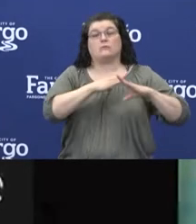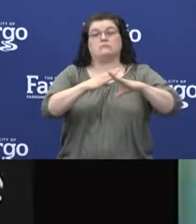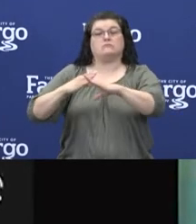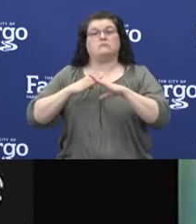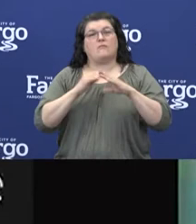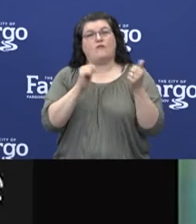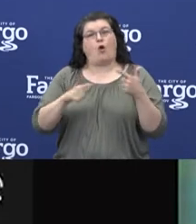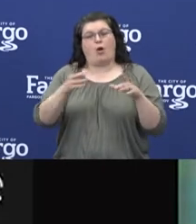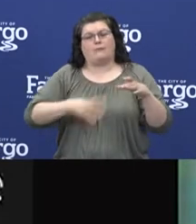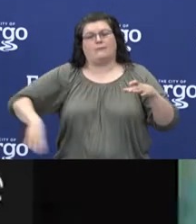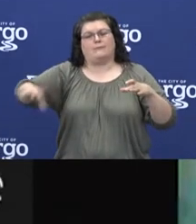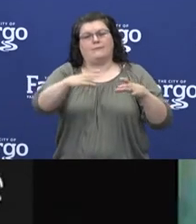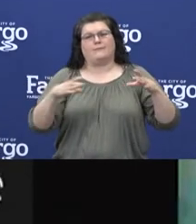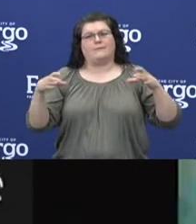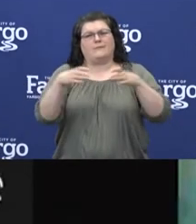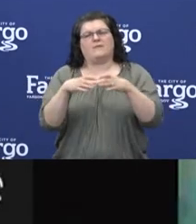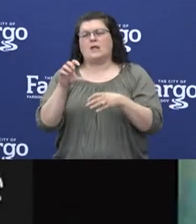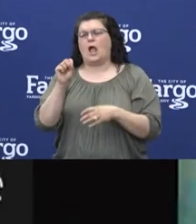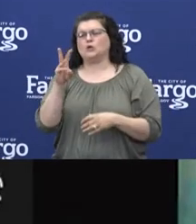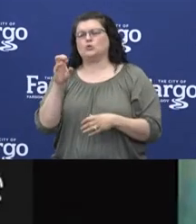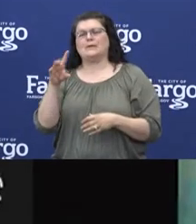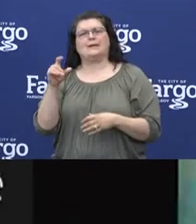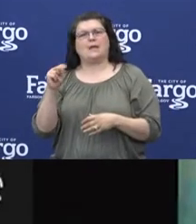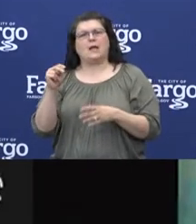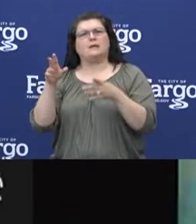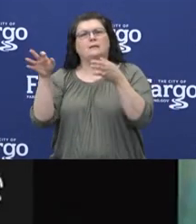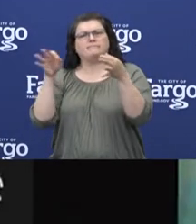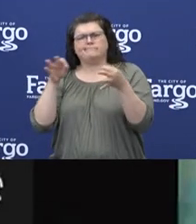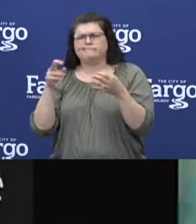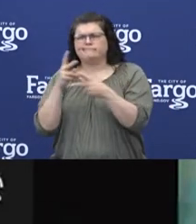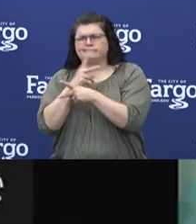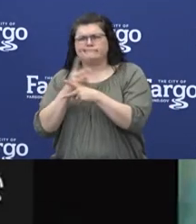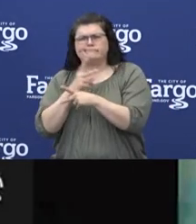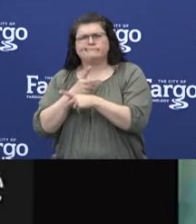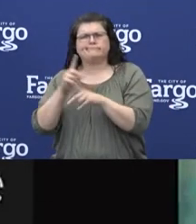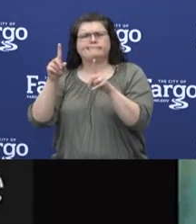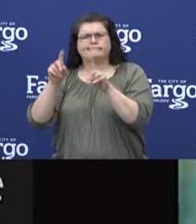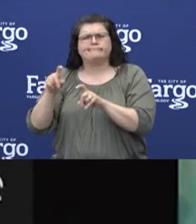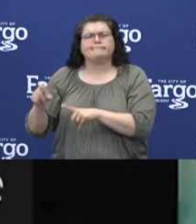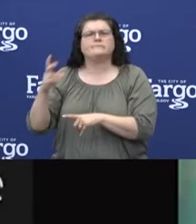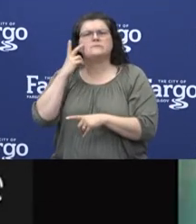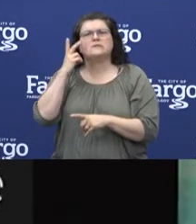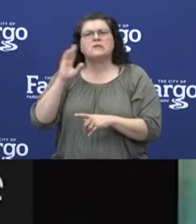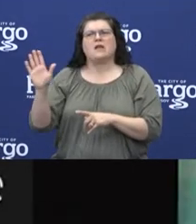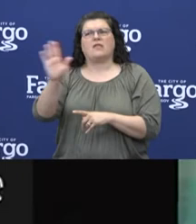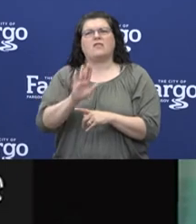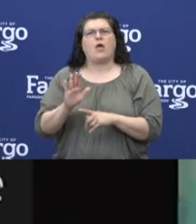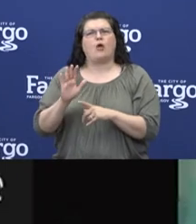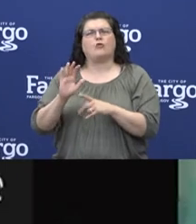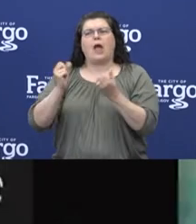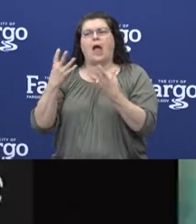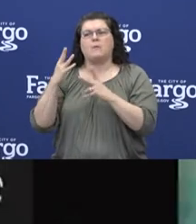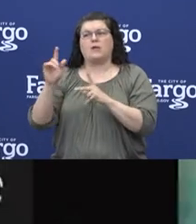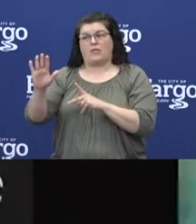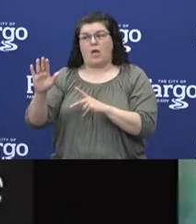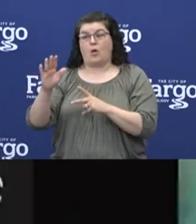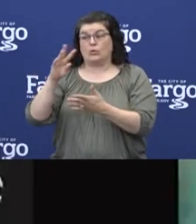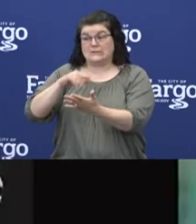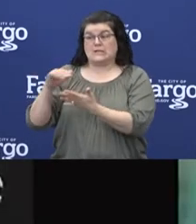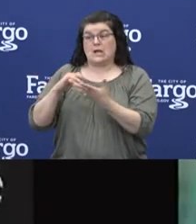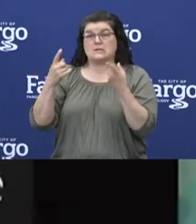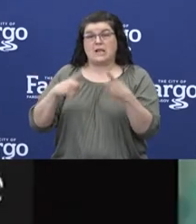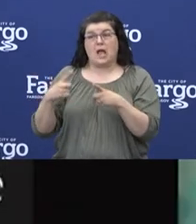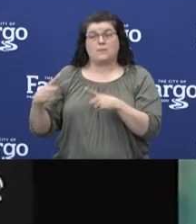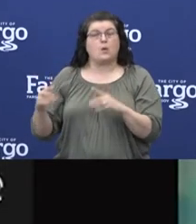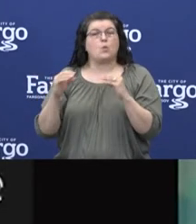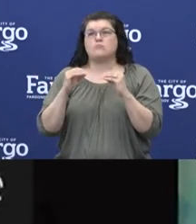For example, Sweden experimented with a limited lockdown in an effort to build up immunity in their population and recent studies indicate that no